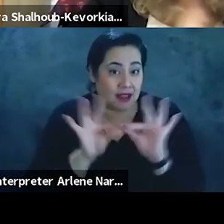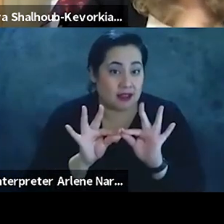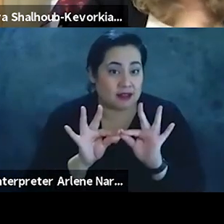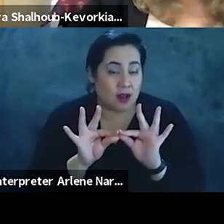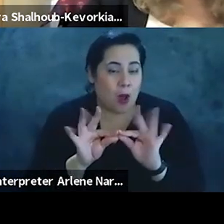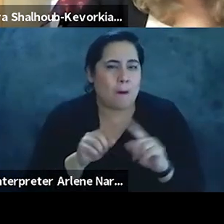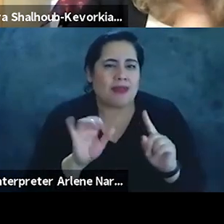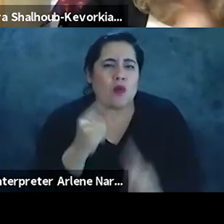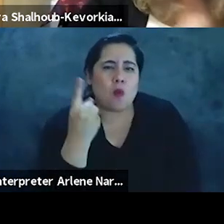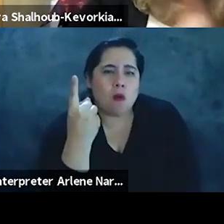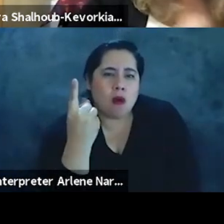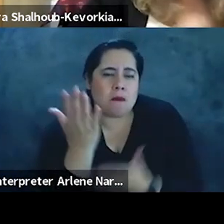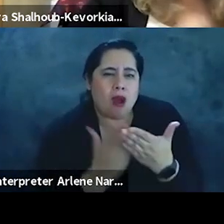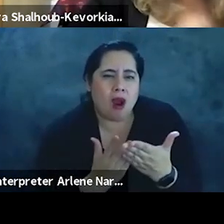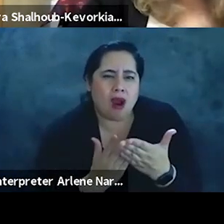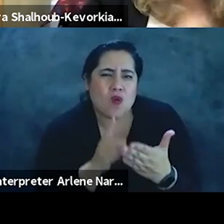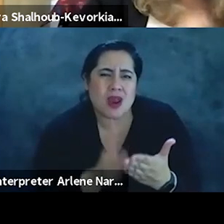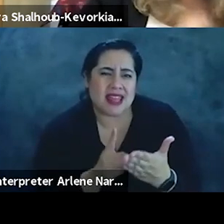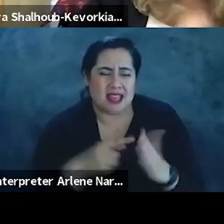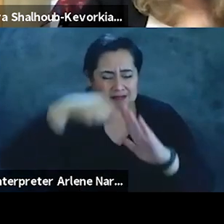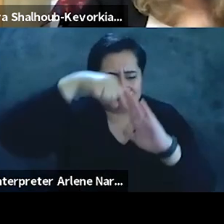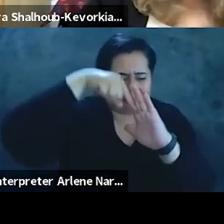But that's only one part, I think, of doing